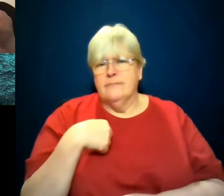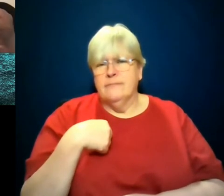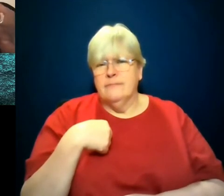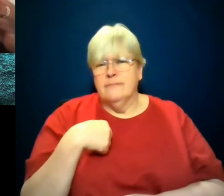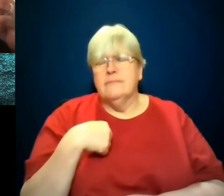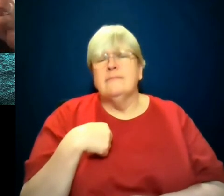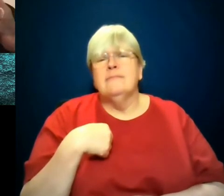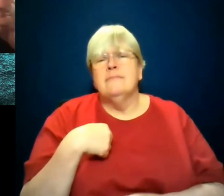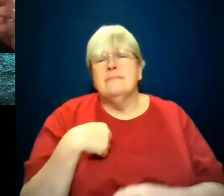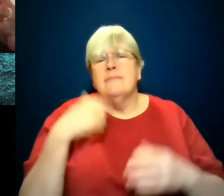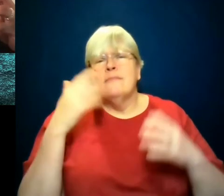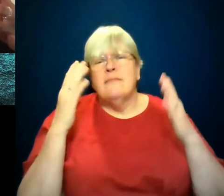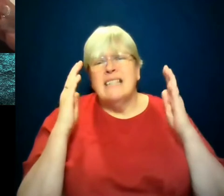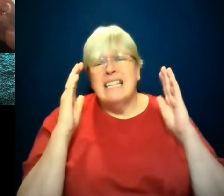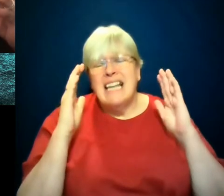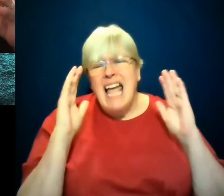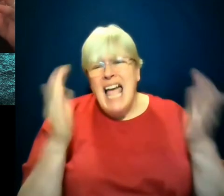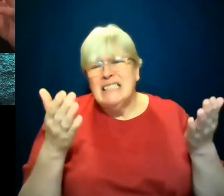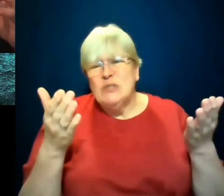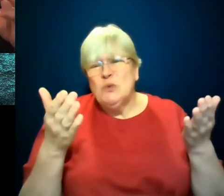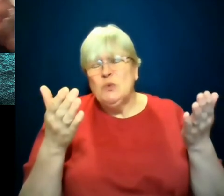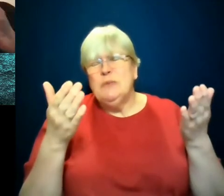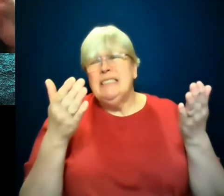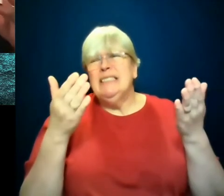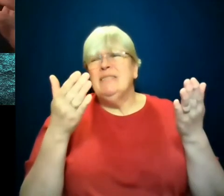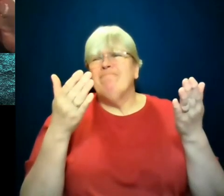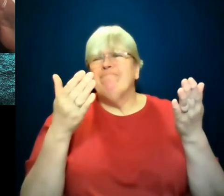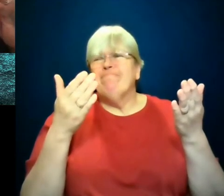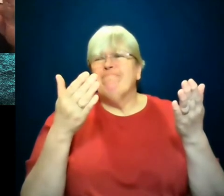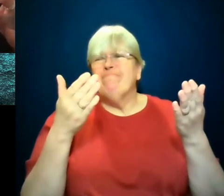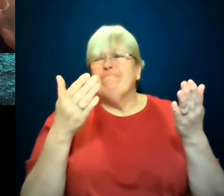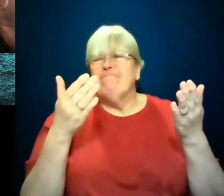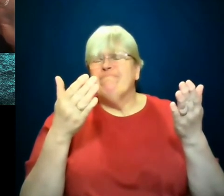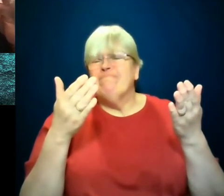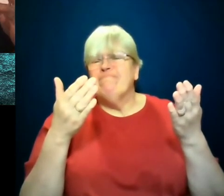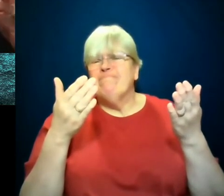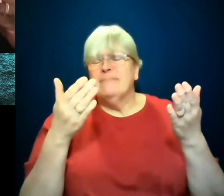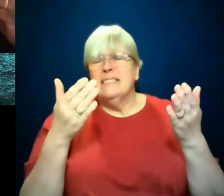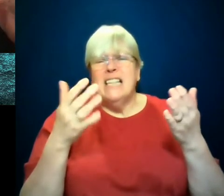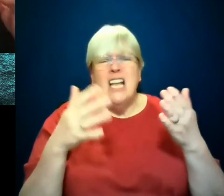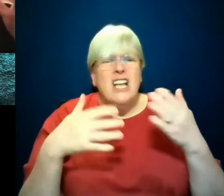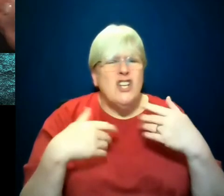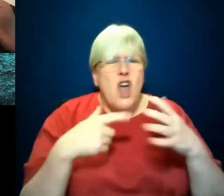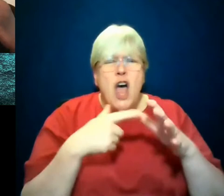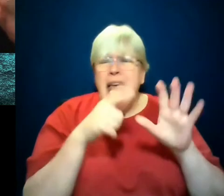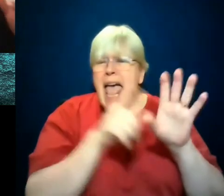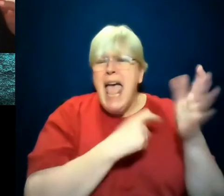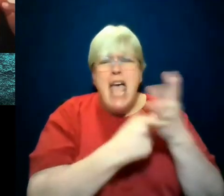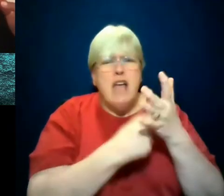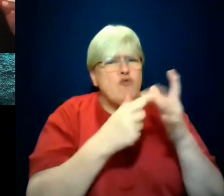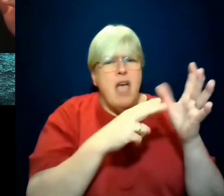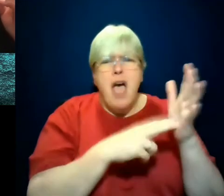has so many layers to it, because there's not just the Aryan Brotherhood, deep, you know,